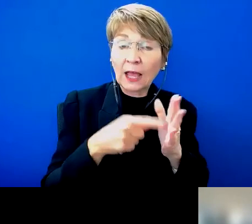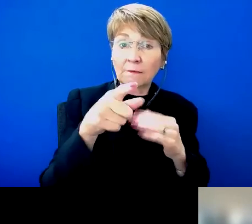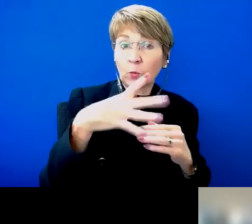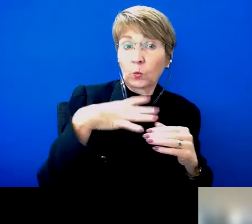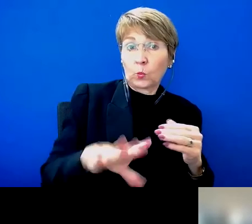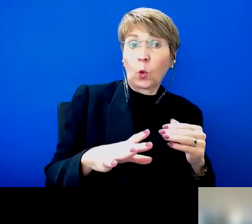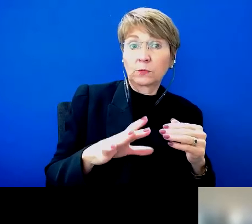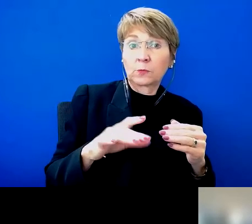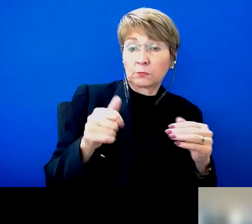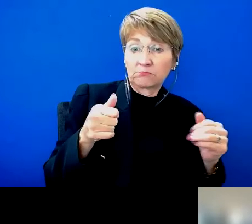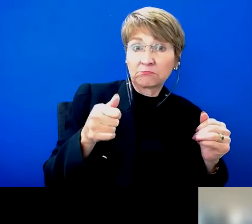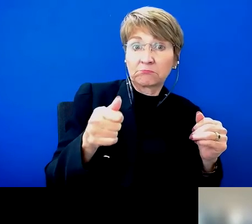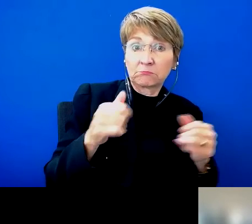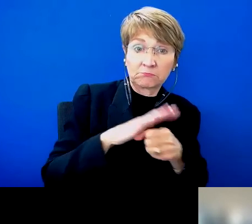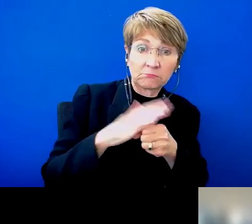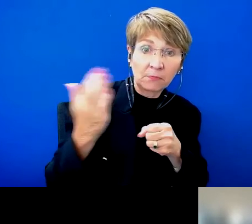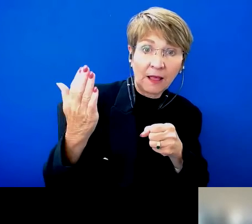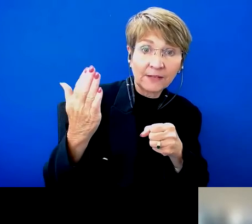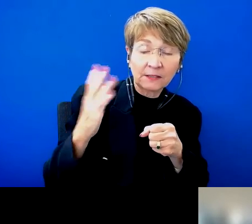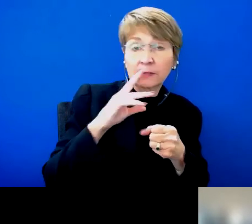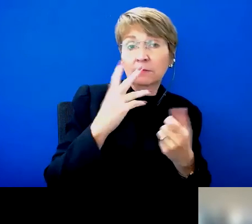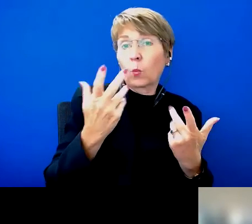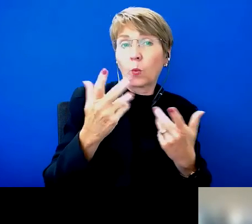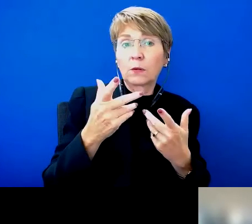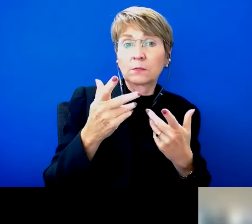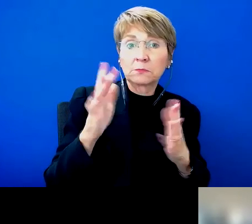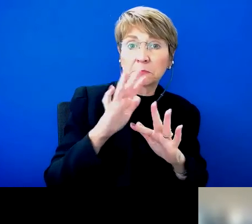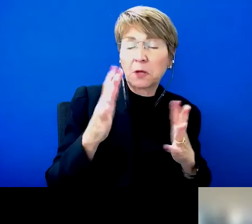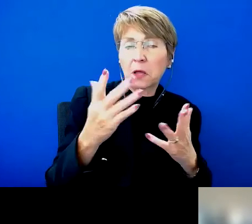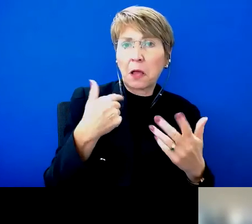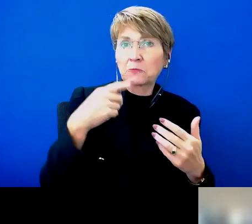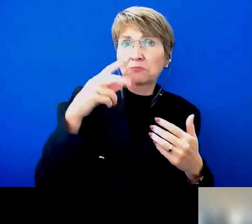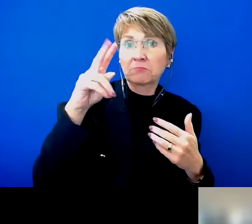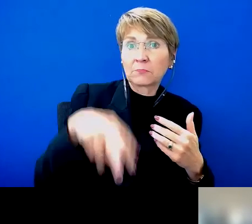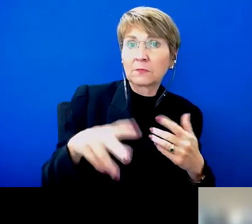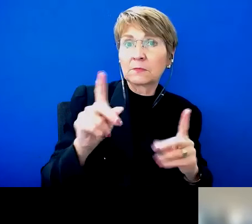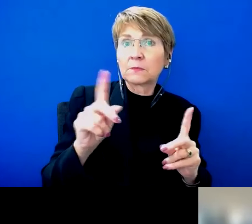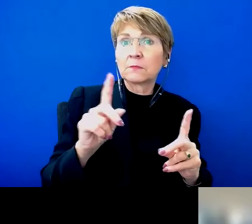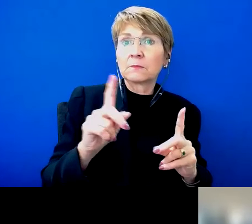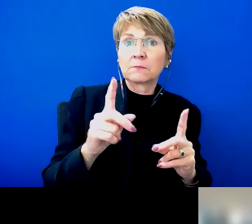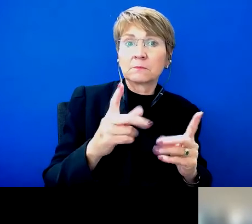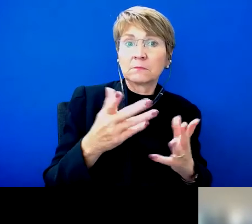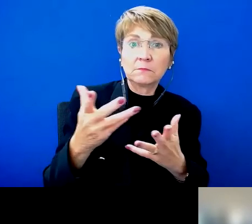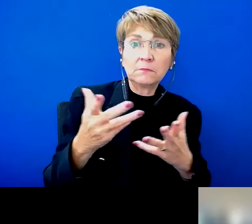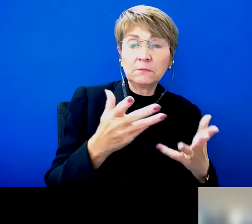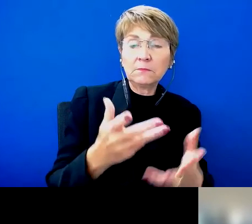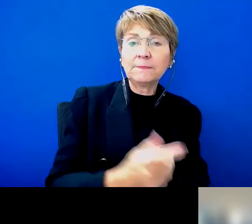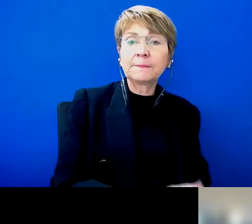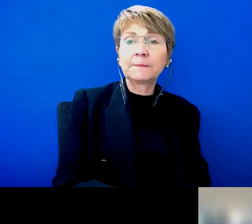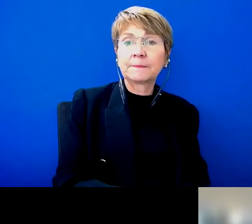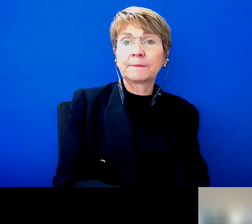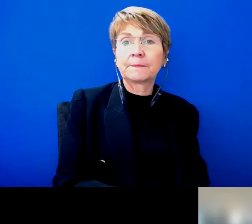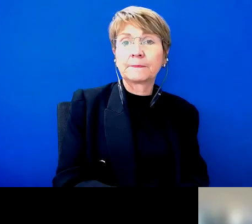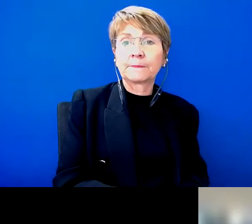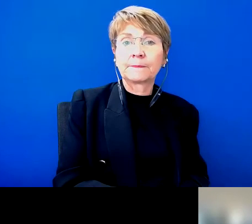mute or just waving around a bit, I'm just, I'm browsing through it through now, and so I will see you trying to do that.